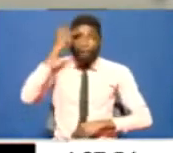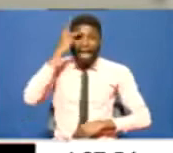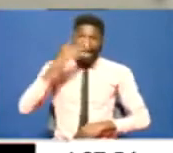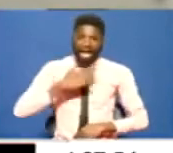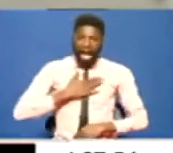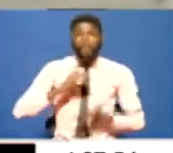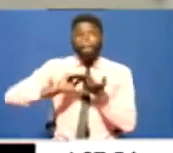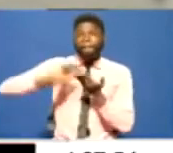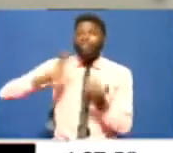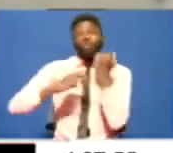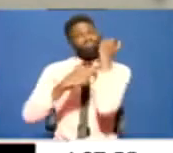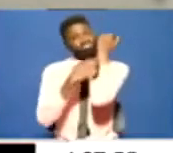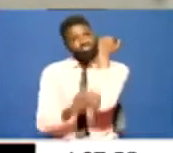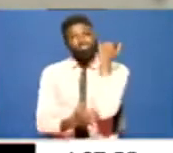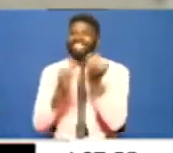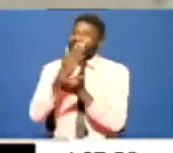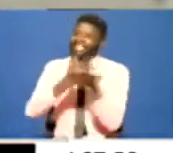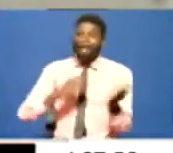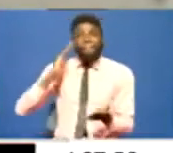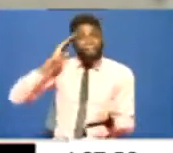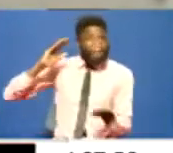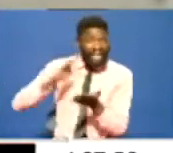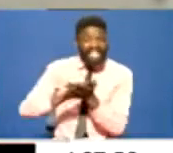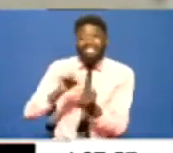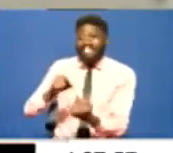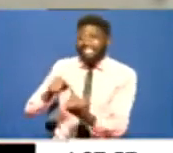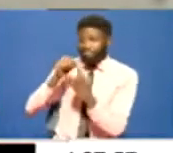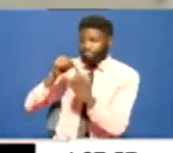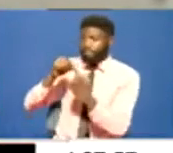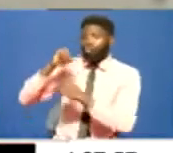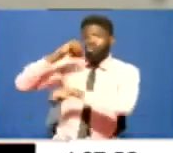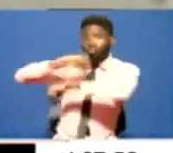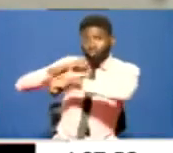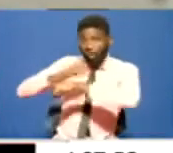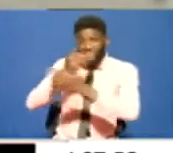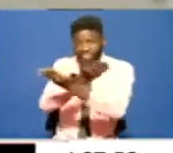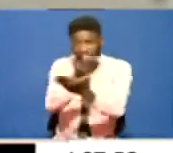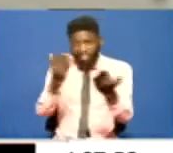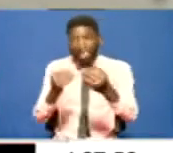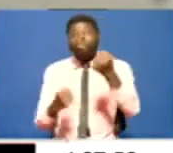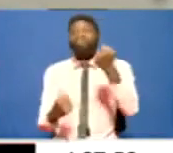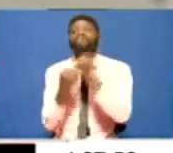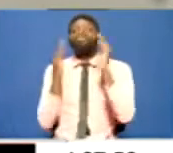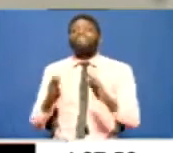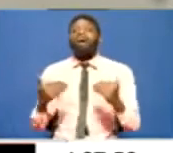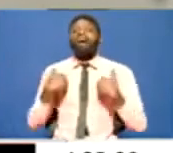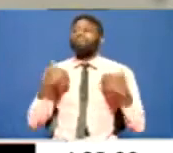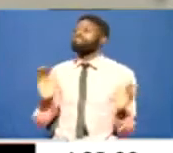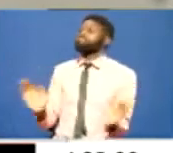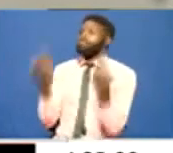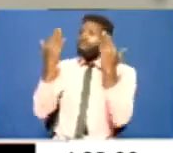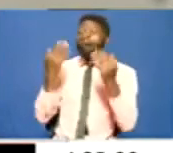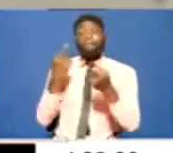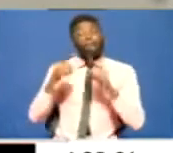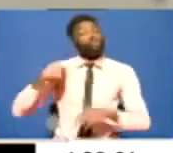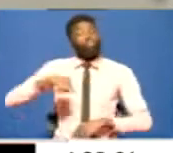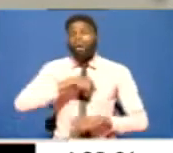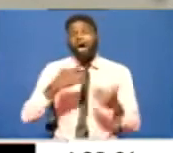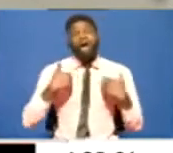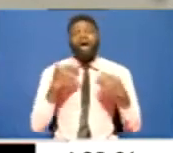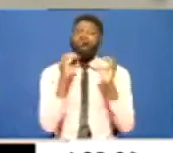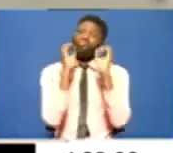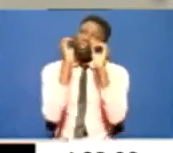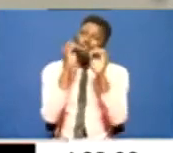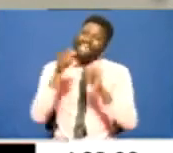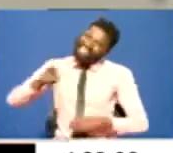Others, they believe that special schools have sponsors. We have sponsors and actually we do not have sponsors. That is their